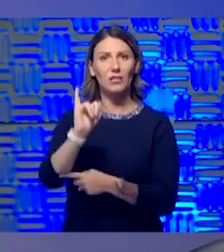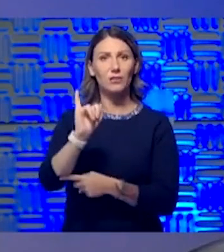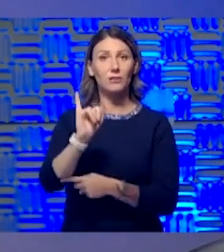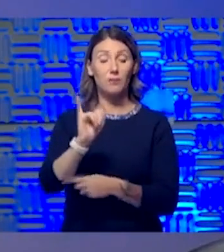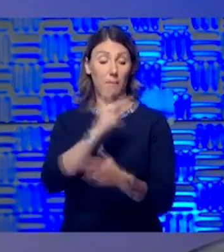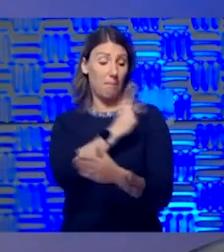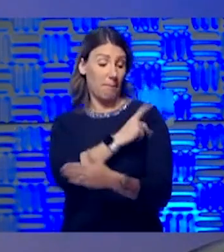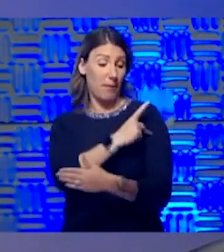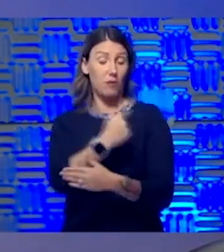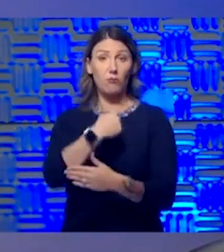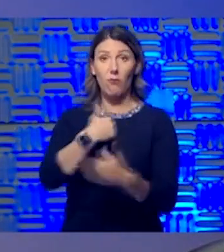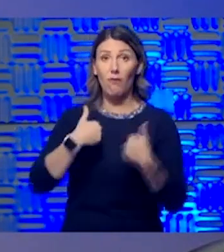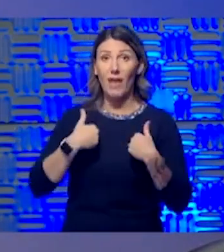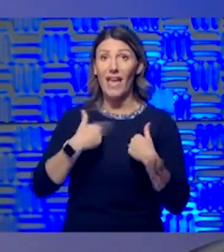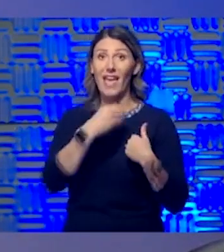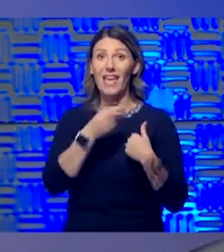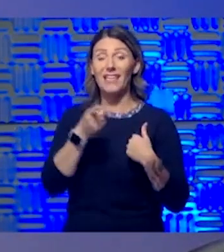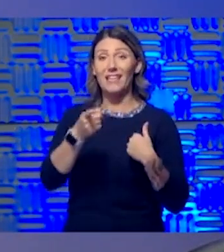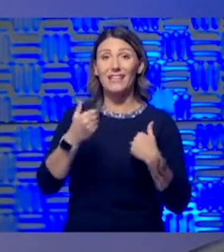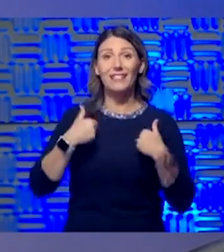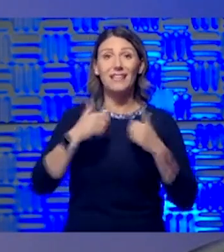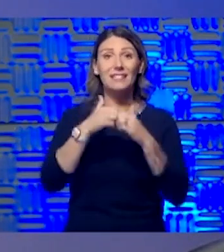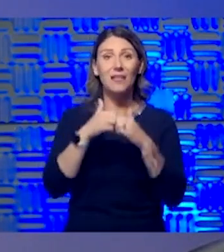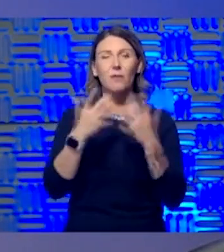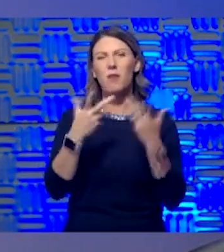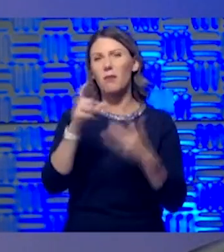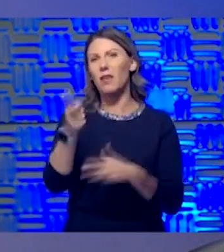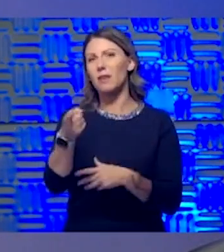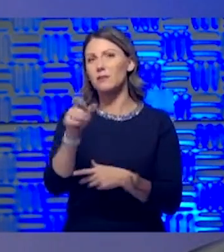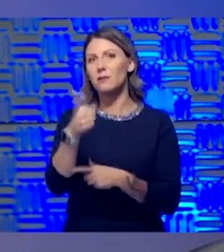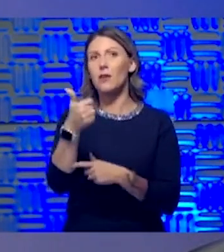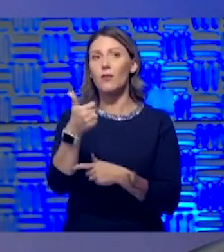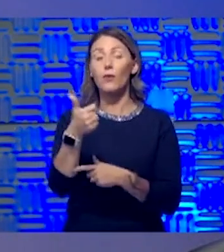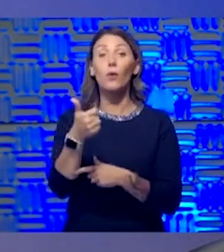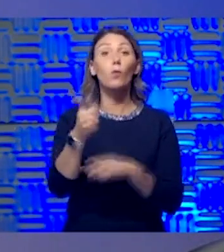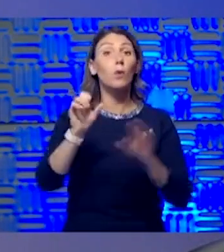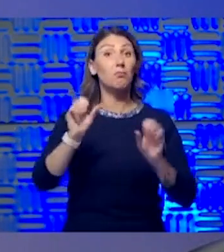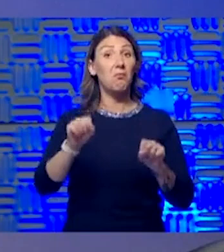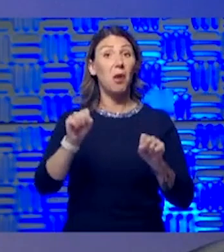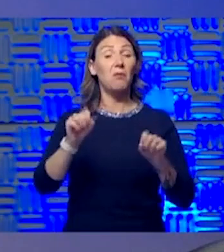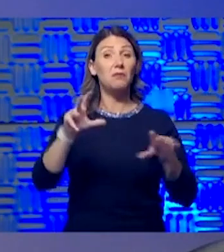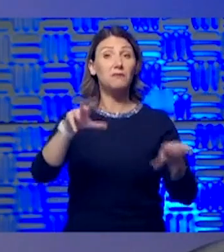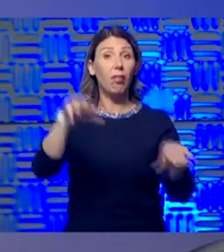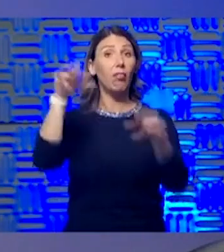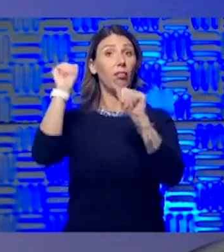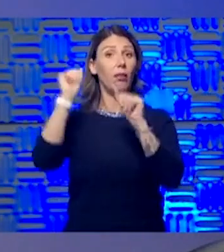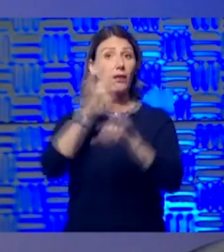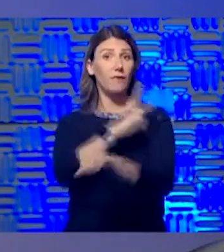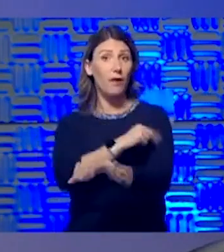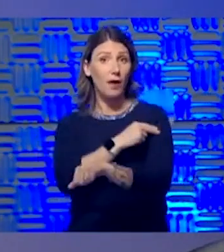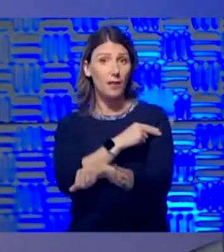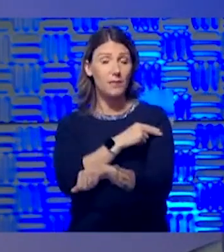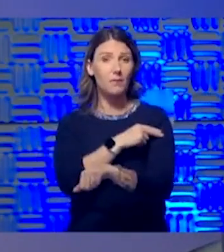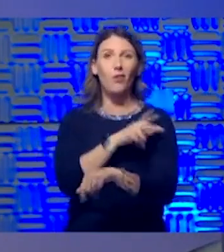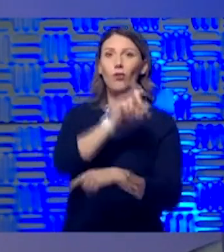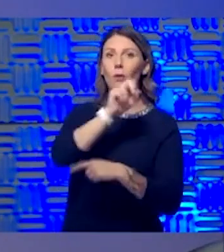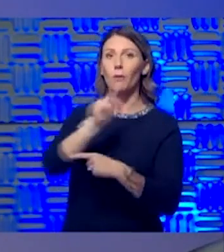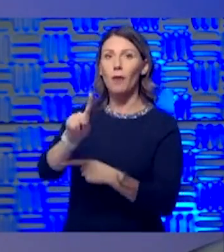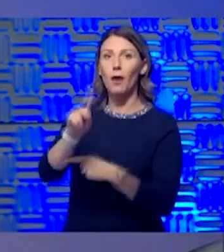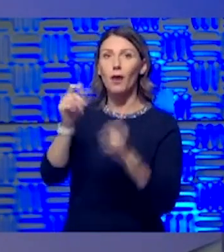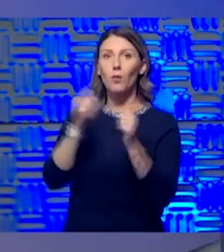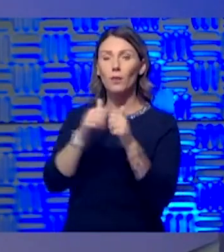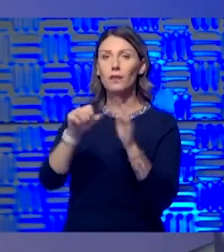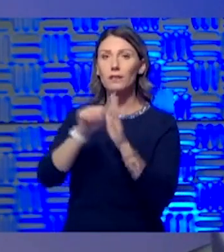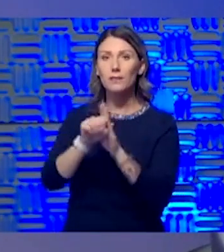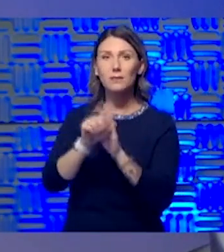I've had and we've had together, he may have had some other ones, were able to leave the hospital because they're coming back with symptoms. We're seeing those